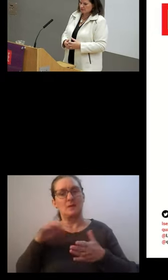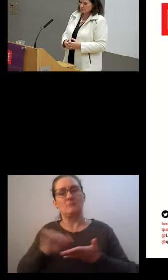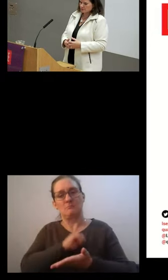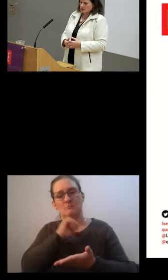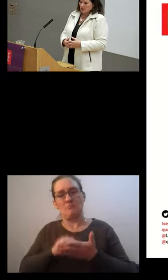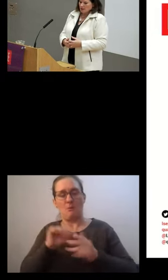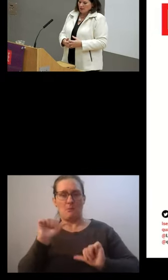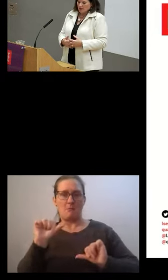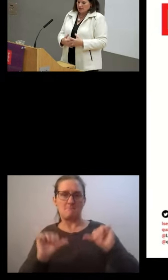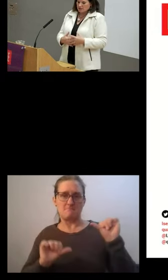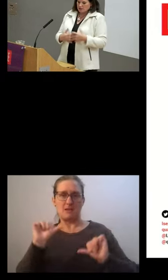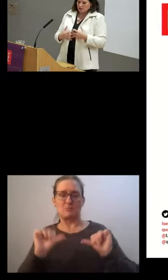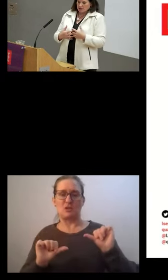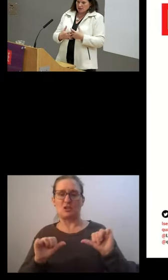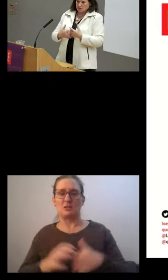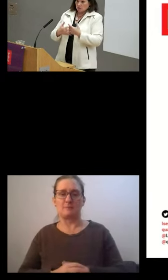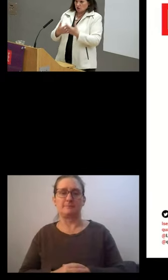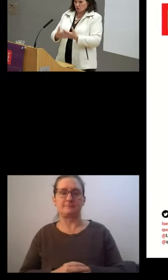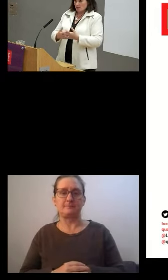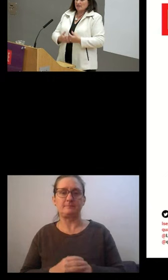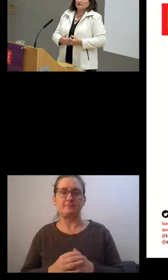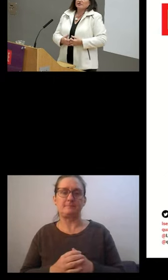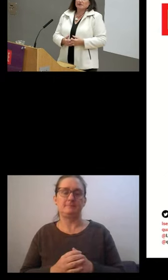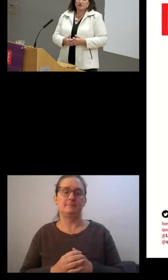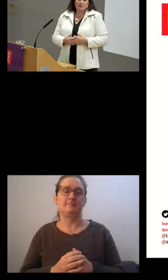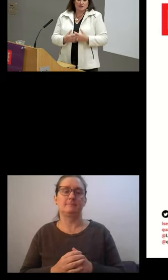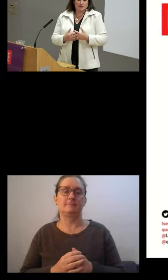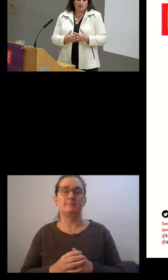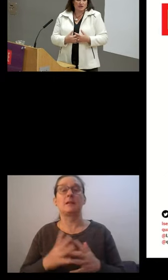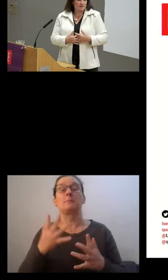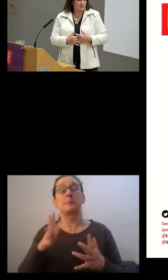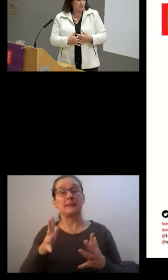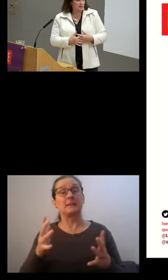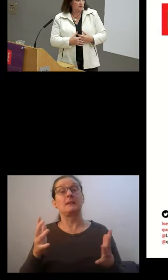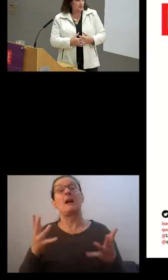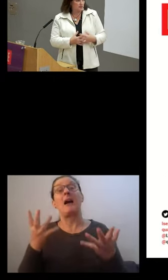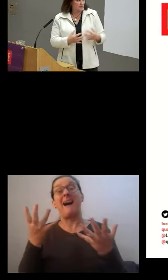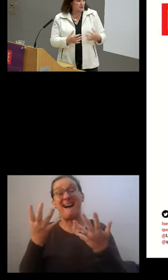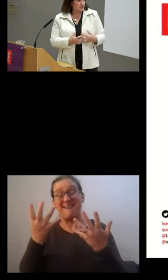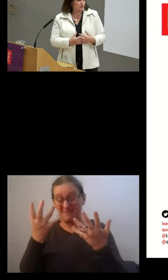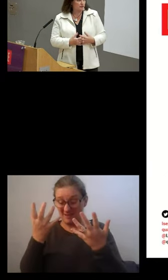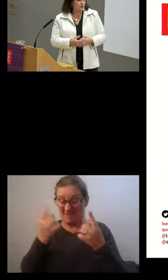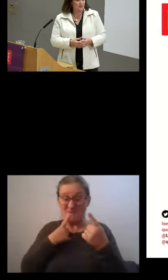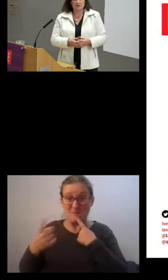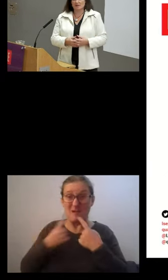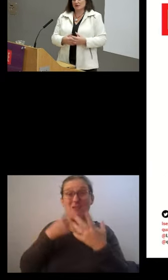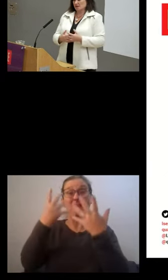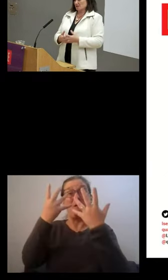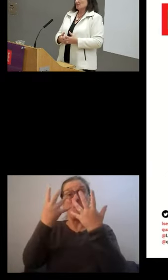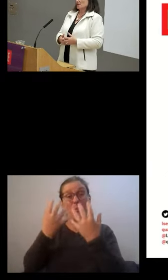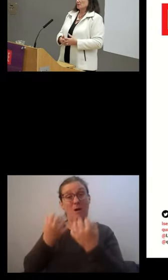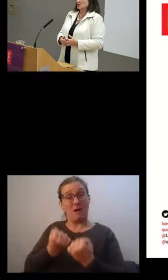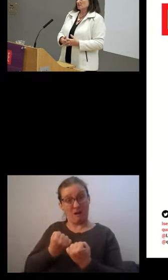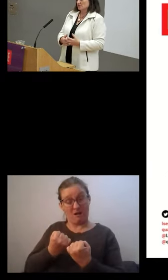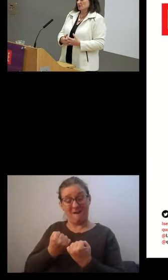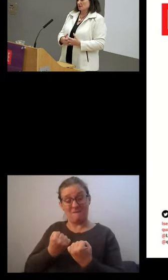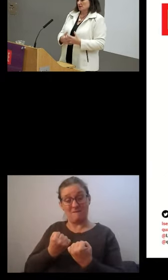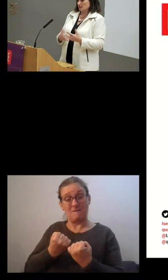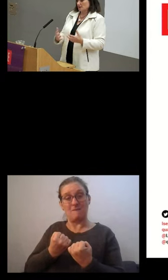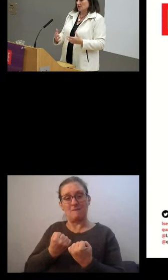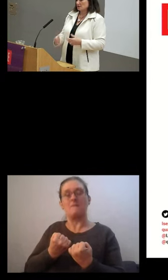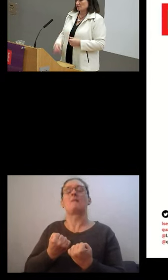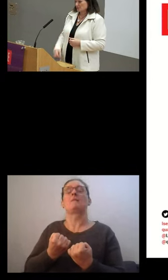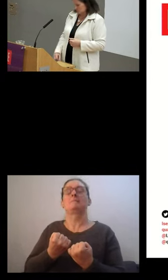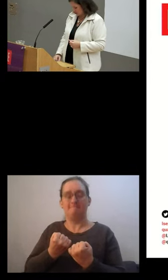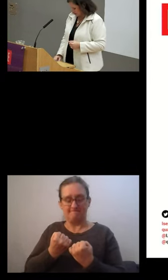poverty. And once we have the information and we have detailed measures of this, then this can then be considered